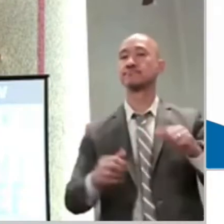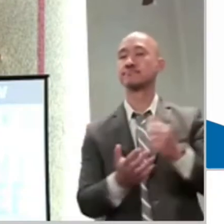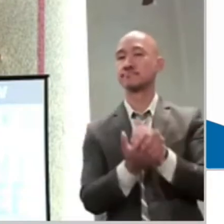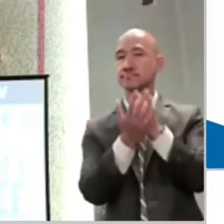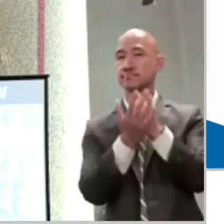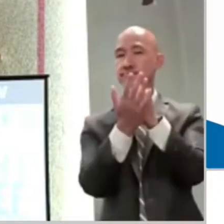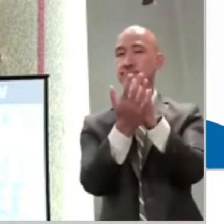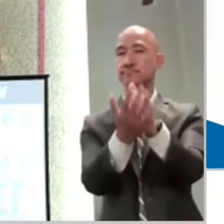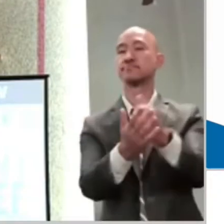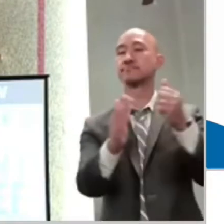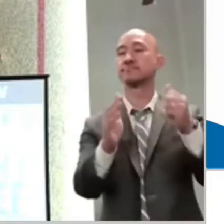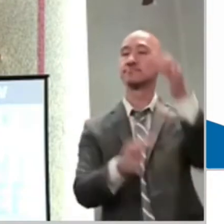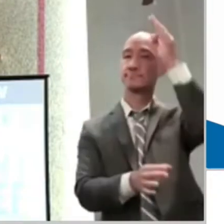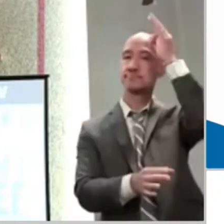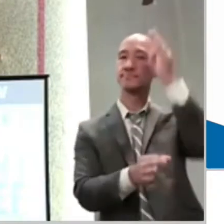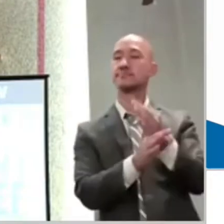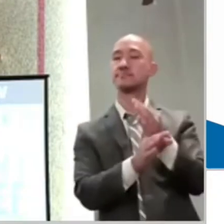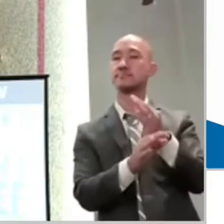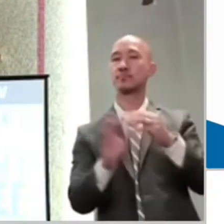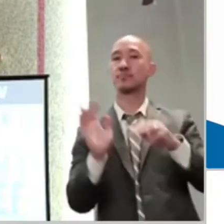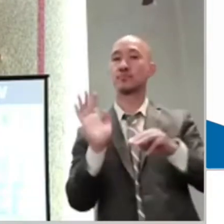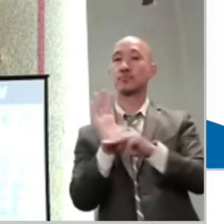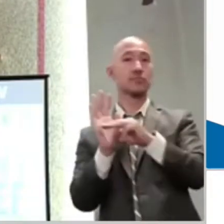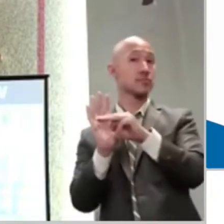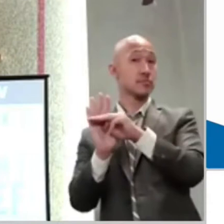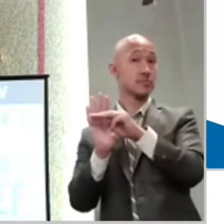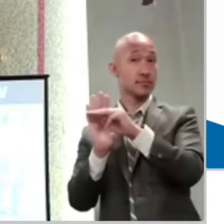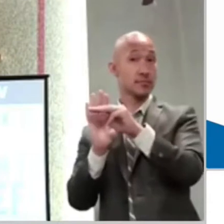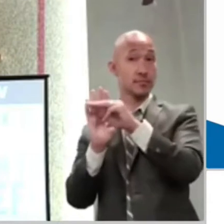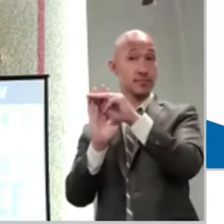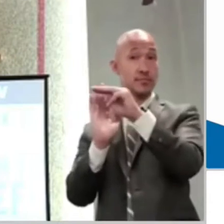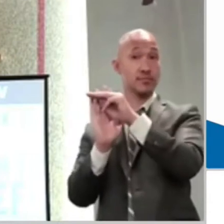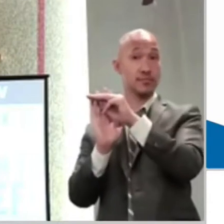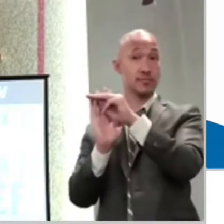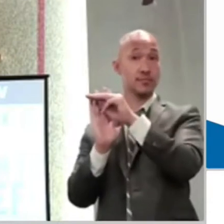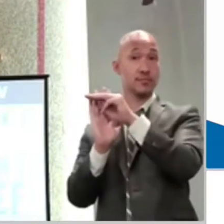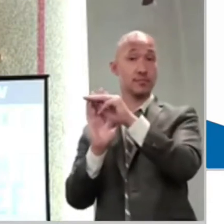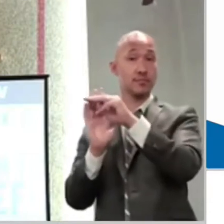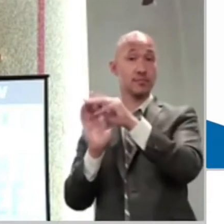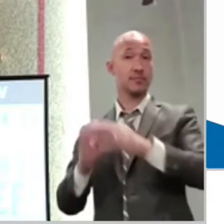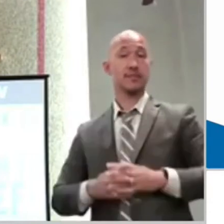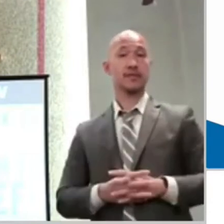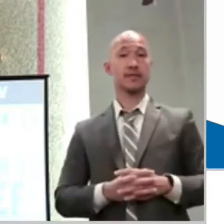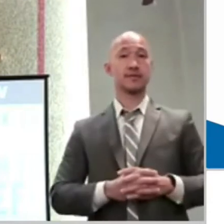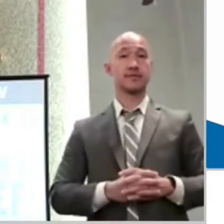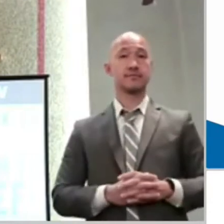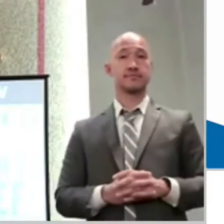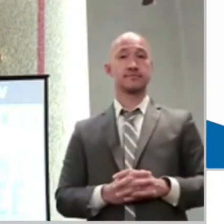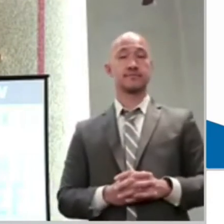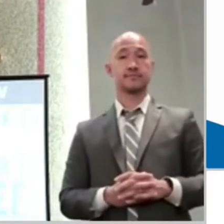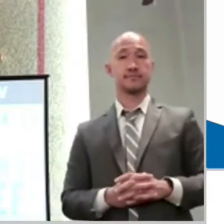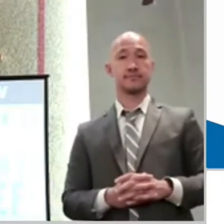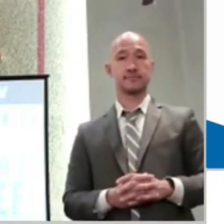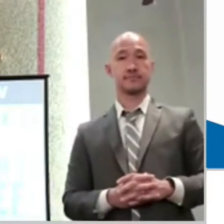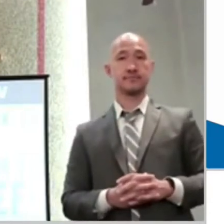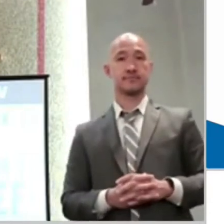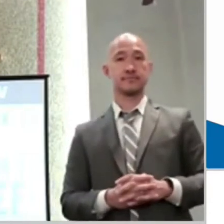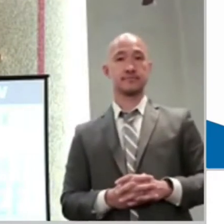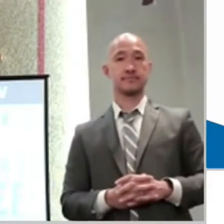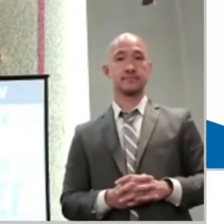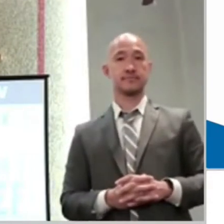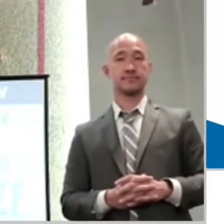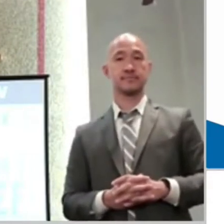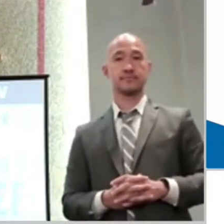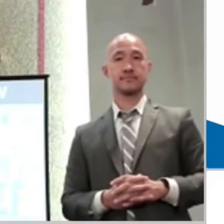those who are brokenhearted as opposed to being somewhere else. And this is the place where